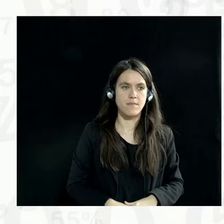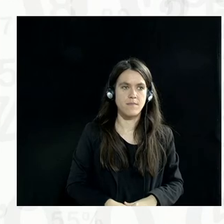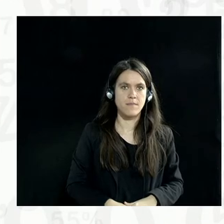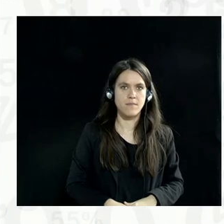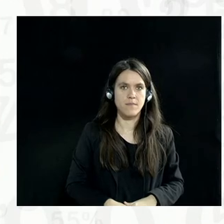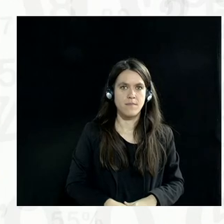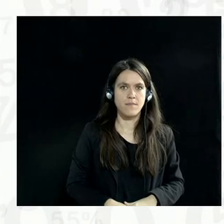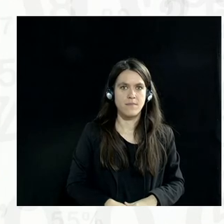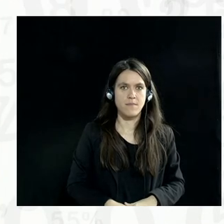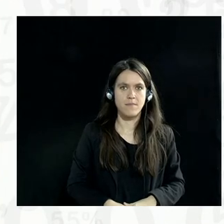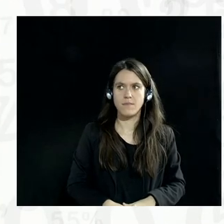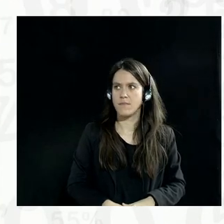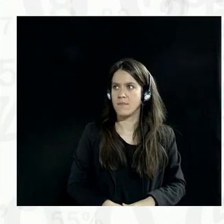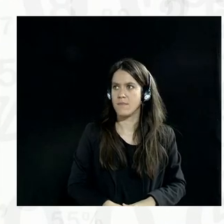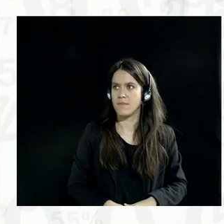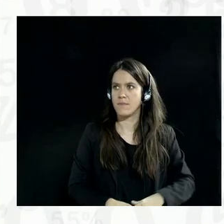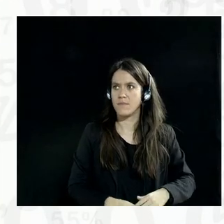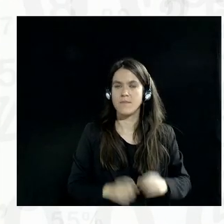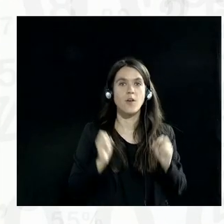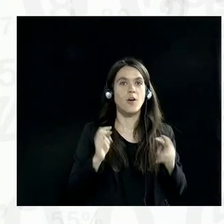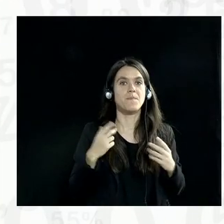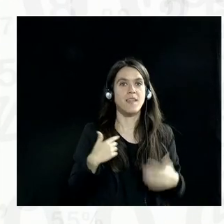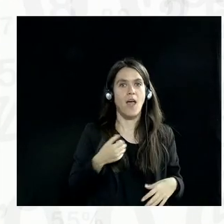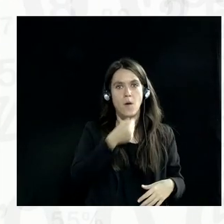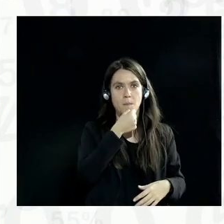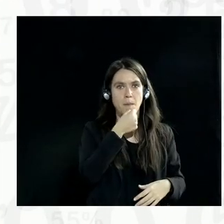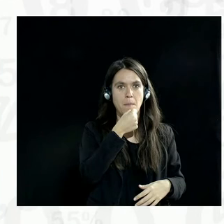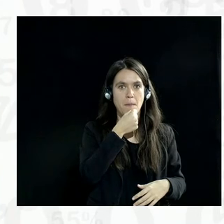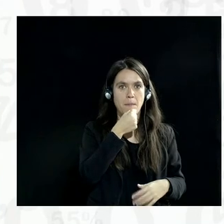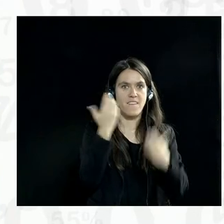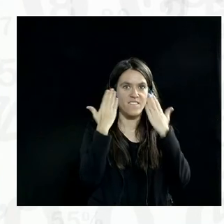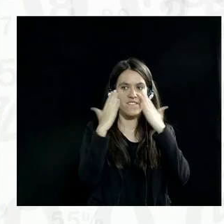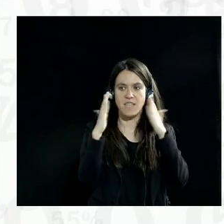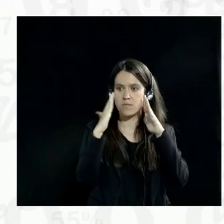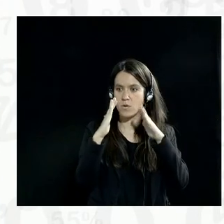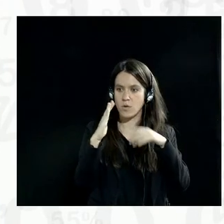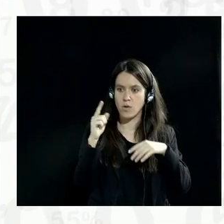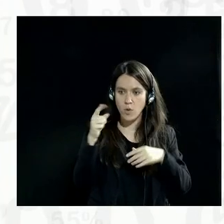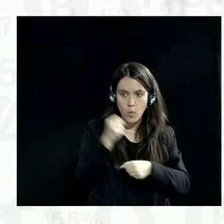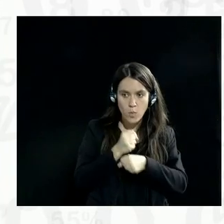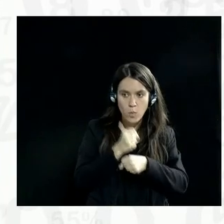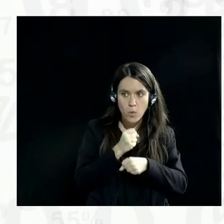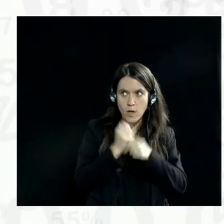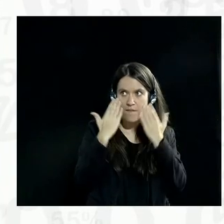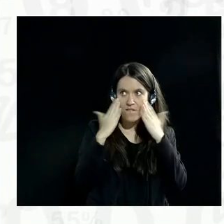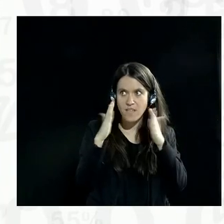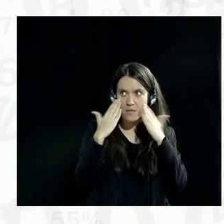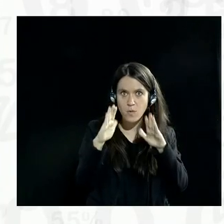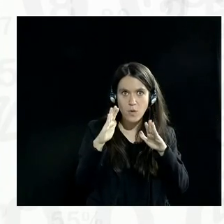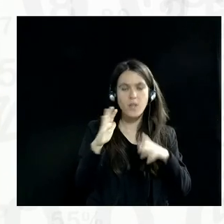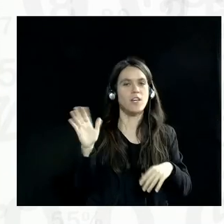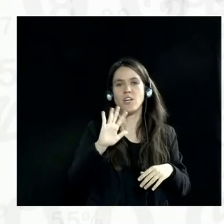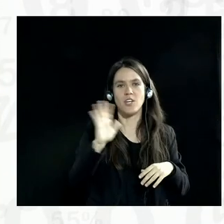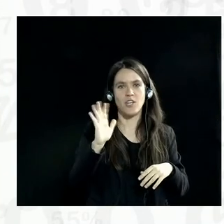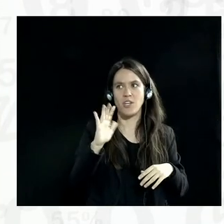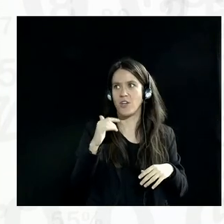All right, so now I guess I have to speak up for Facebook. So my name you from Facebook? No, I'm not from